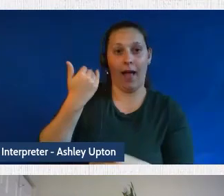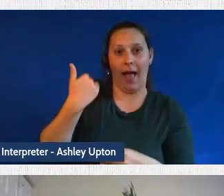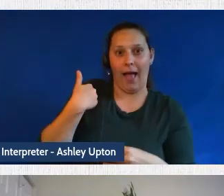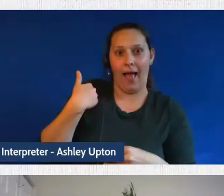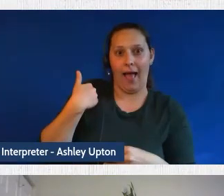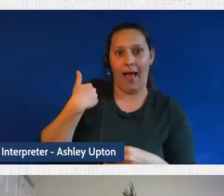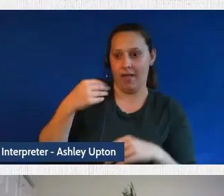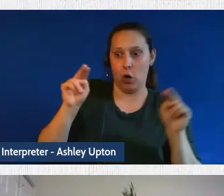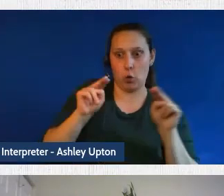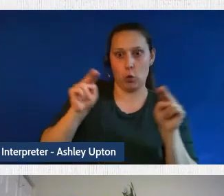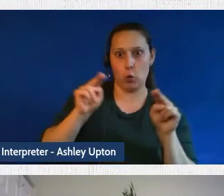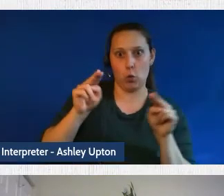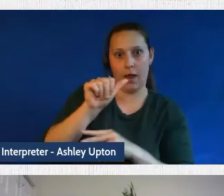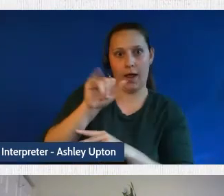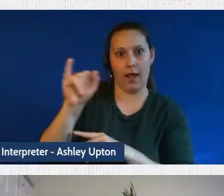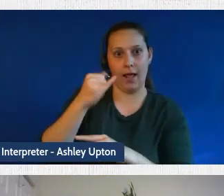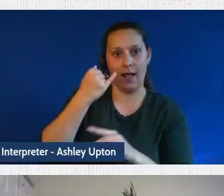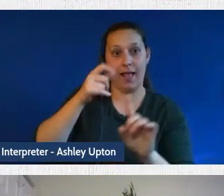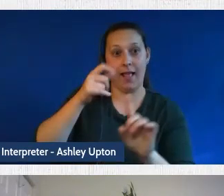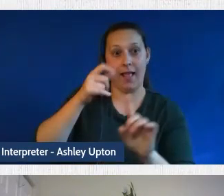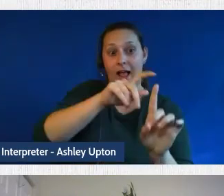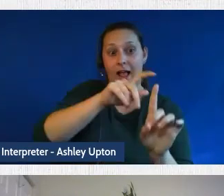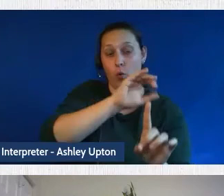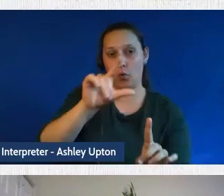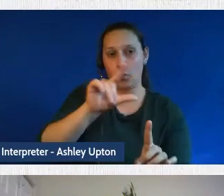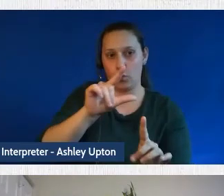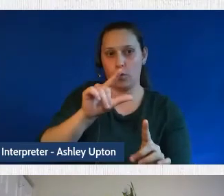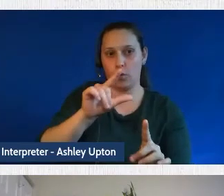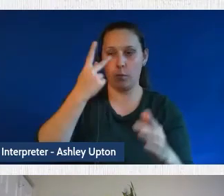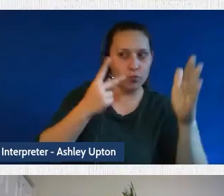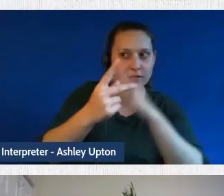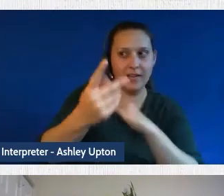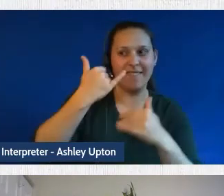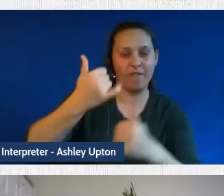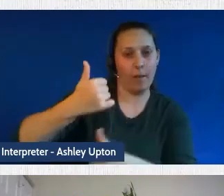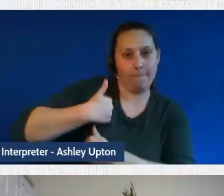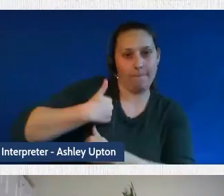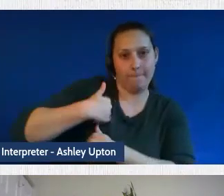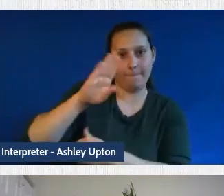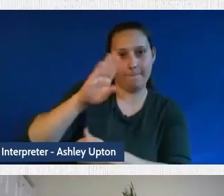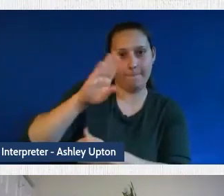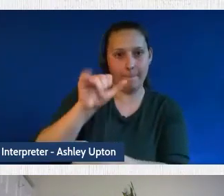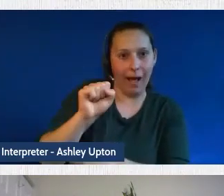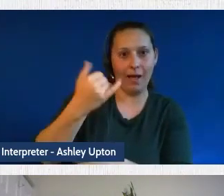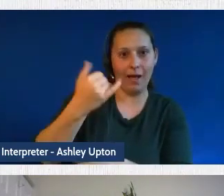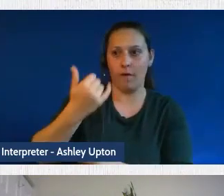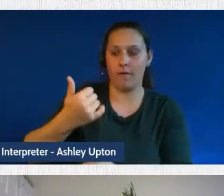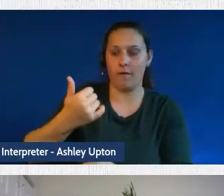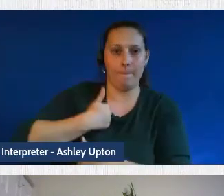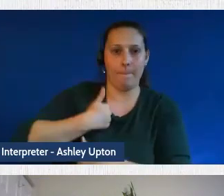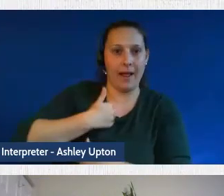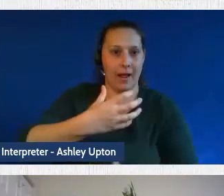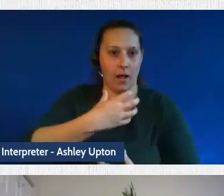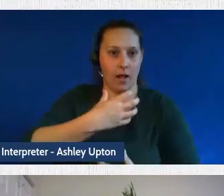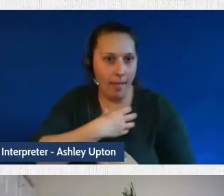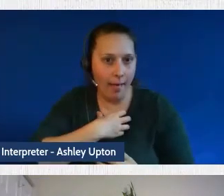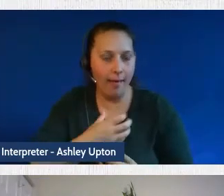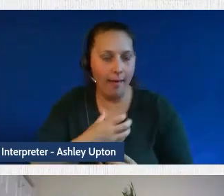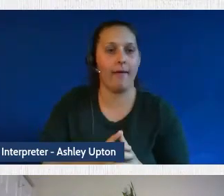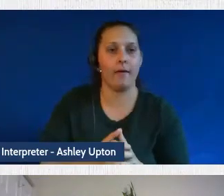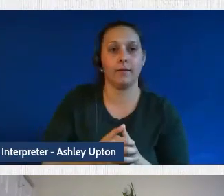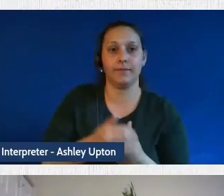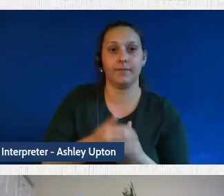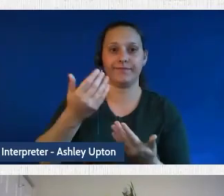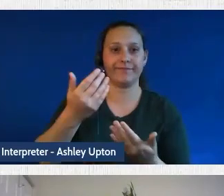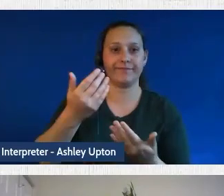harassment tool as a foundation to predict military bias in the military complaints sphere. Some other examples include insurance, the